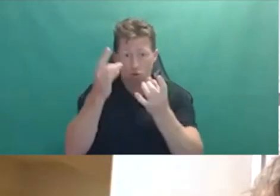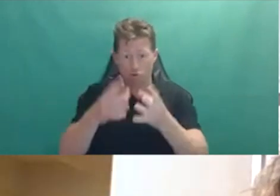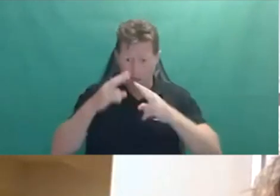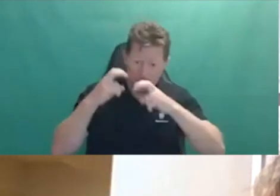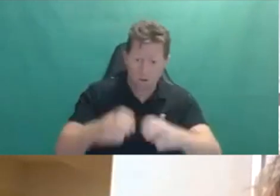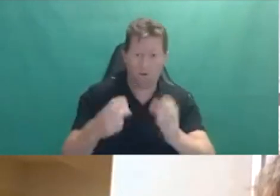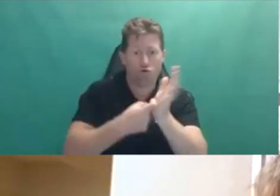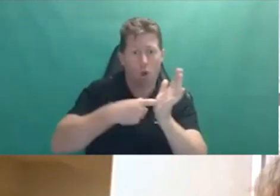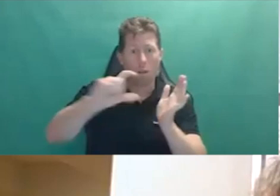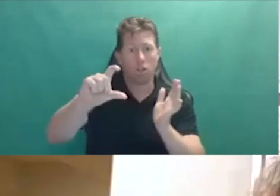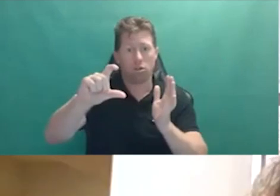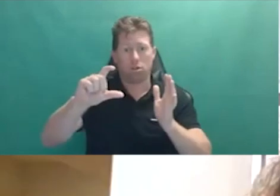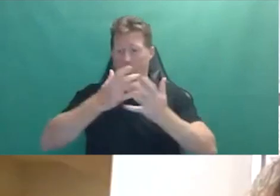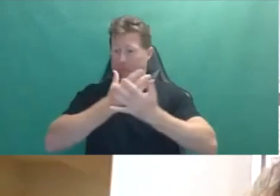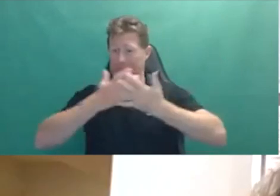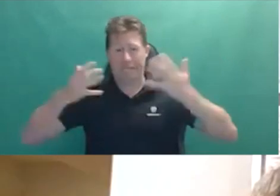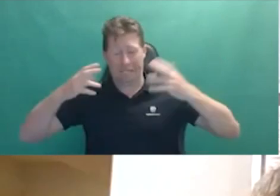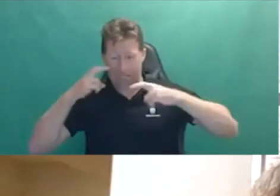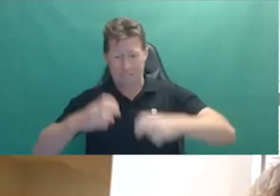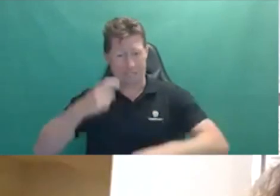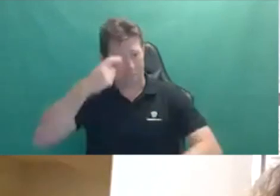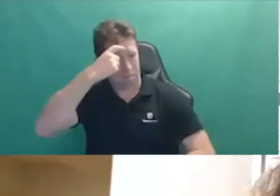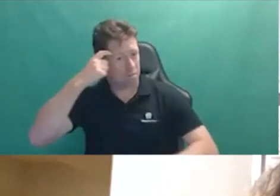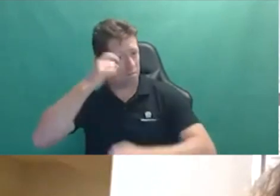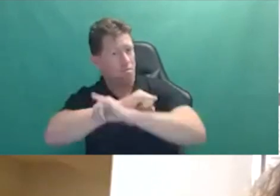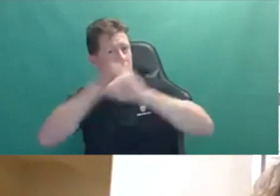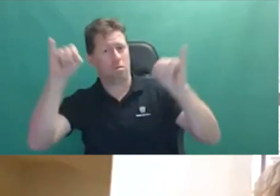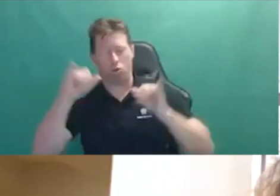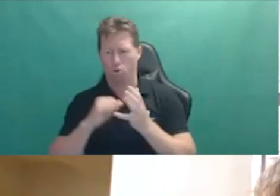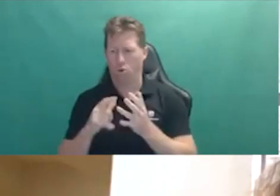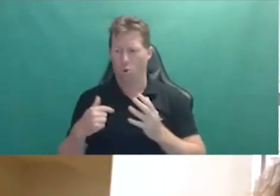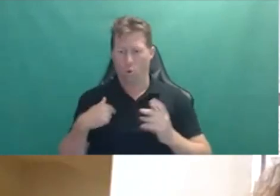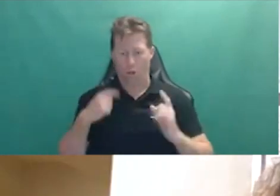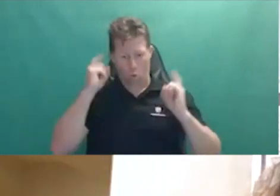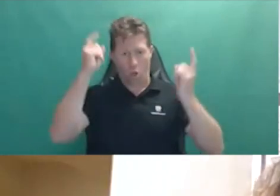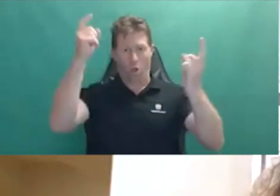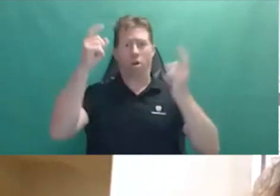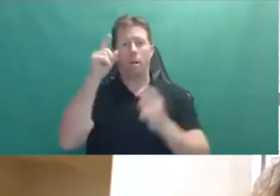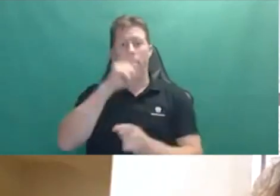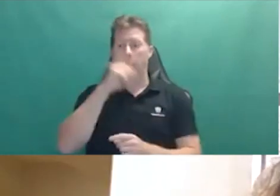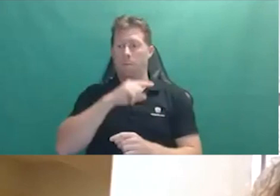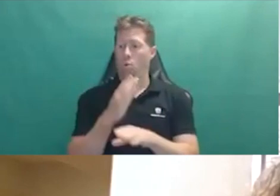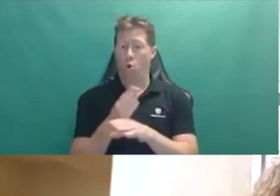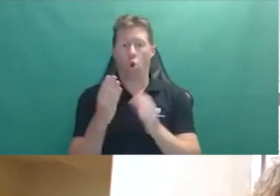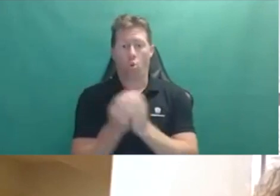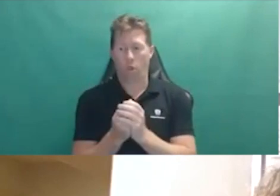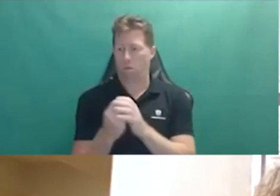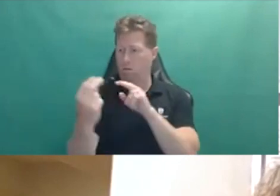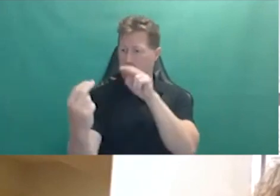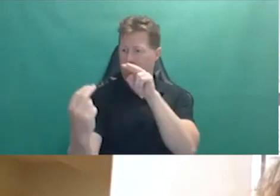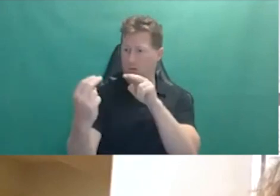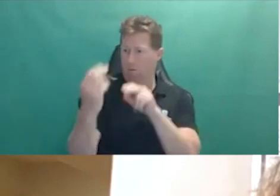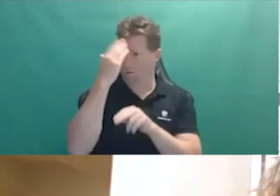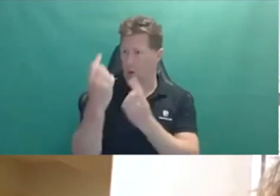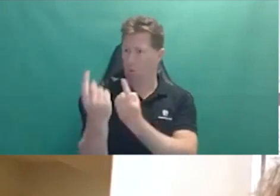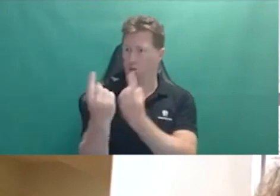people who have experienced extraordinary trauma. Therefore, we're worried about that for people working with somebody they don't know well will be difficult